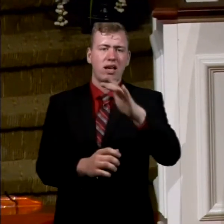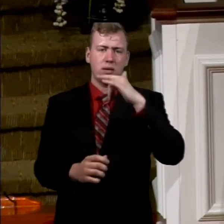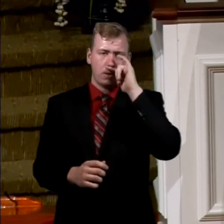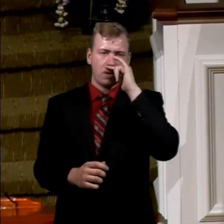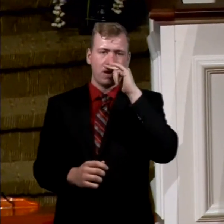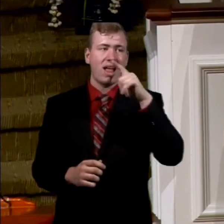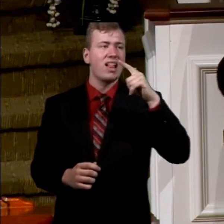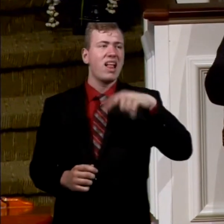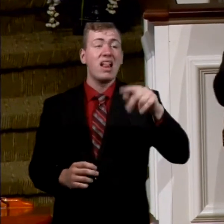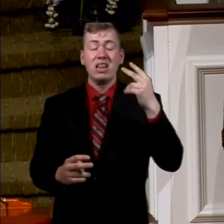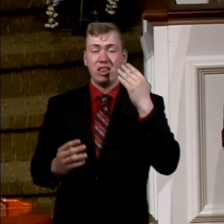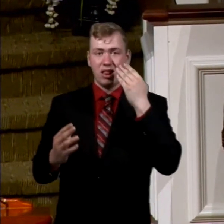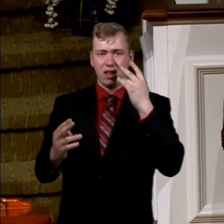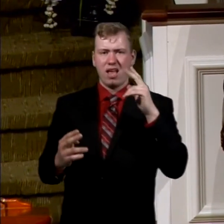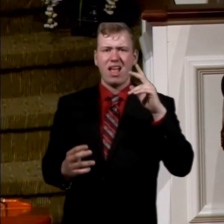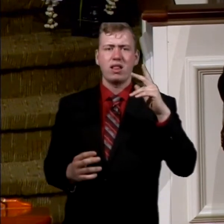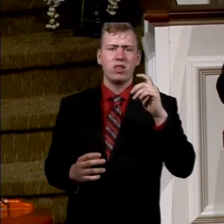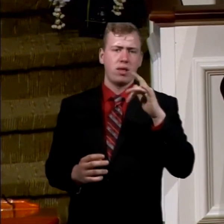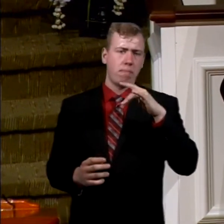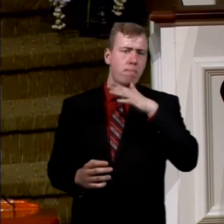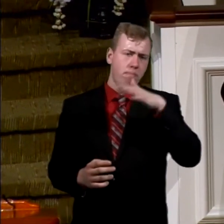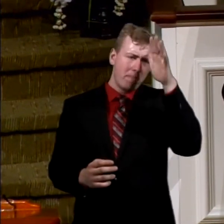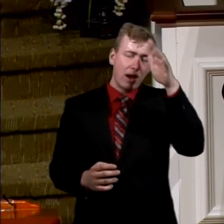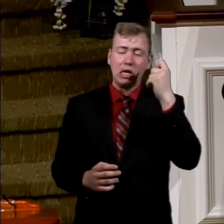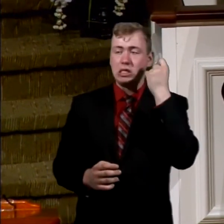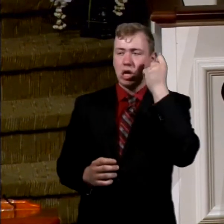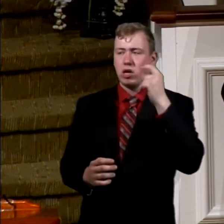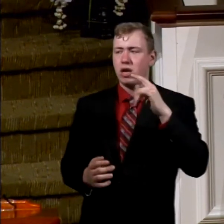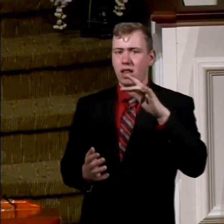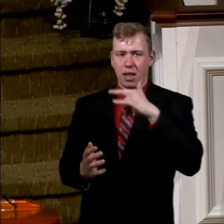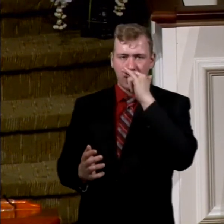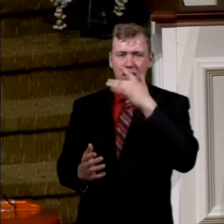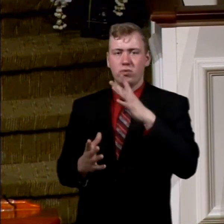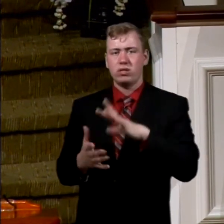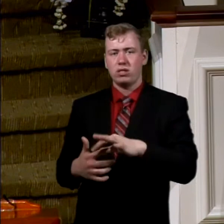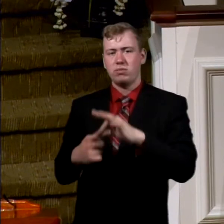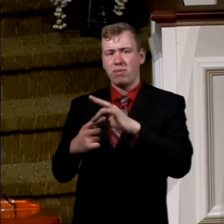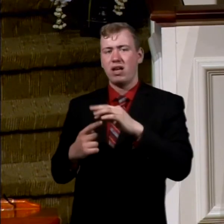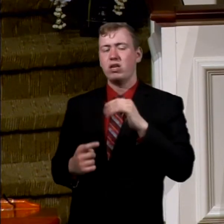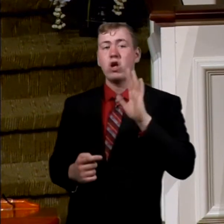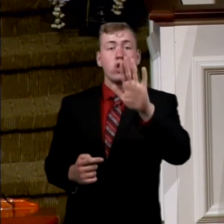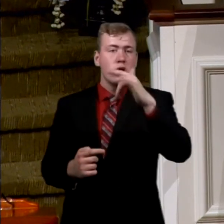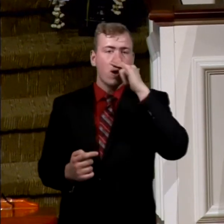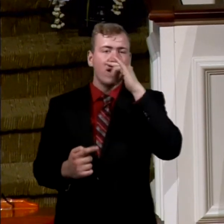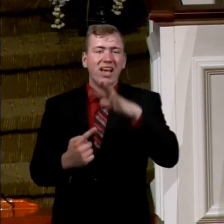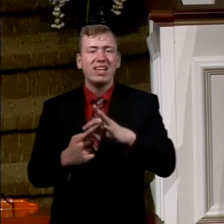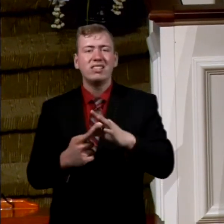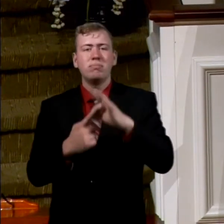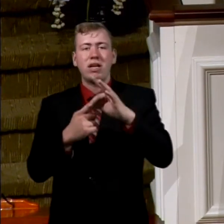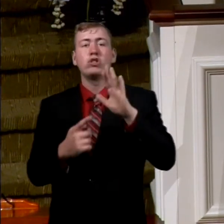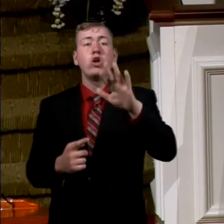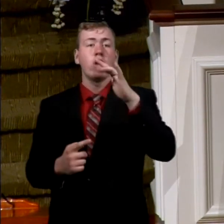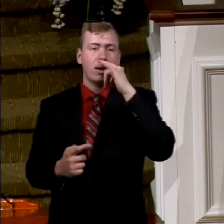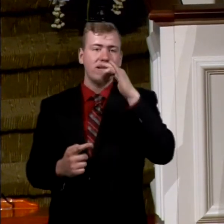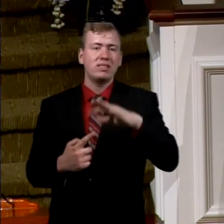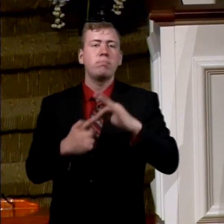perceived he was special and your child's special. He's special enough and she's special enough to be protected.